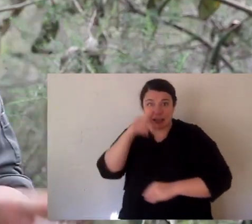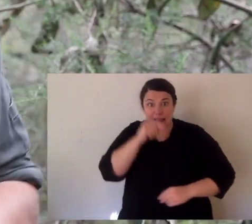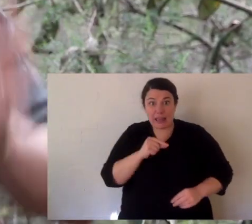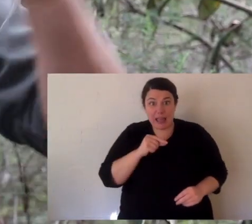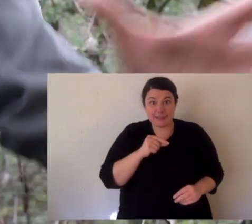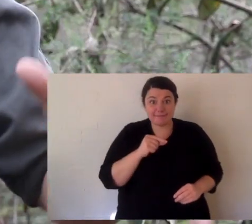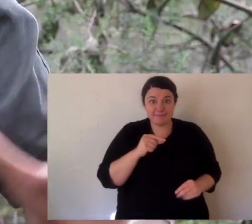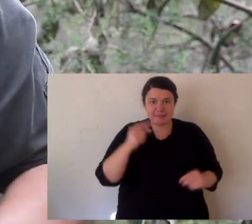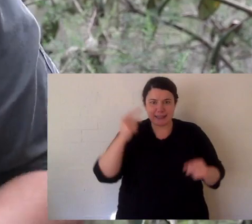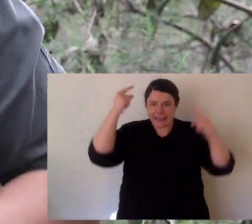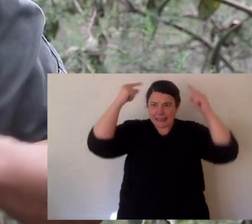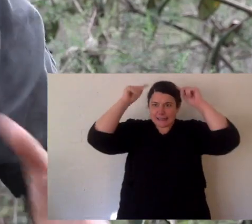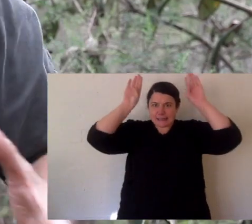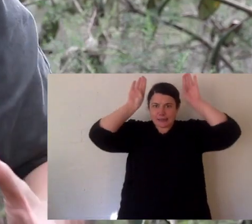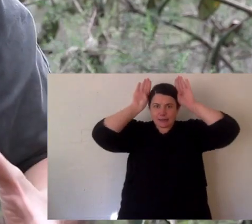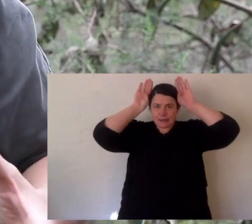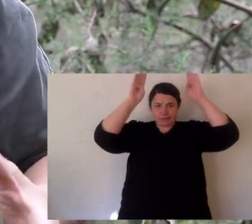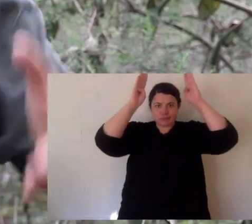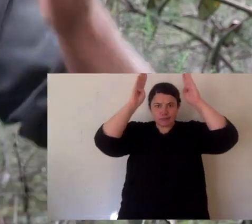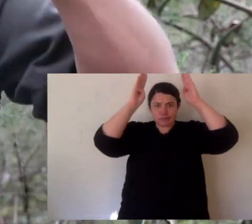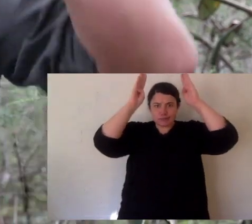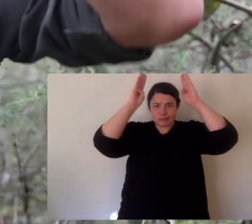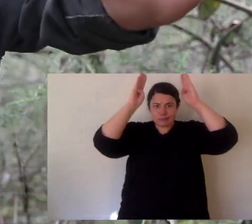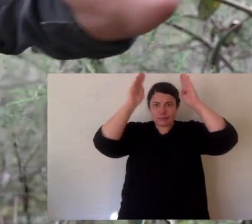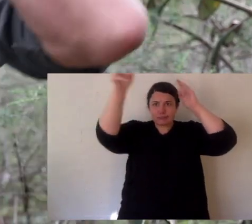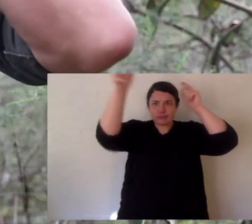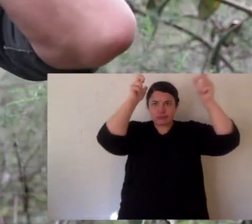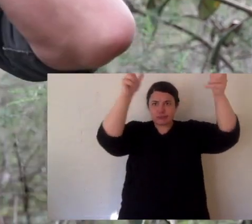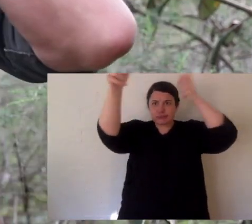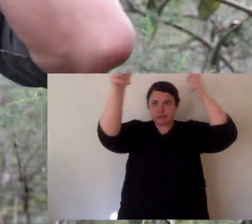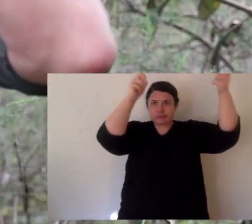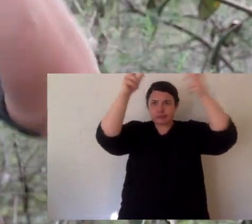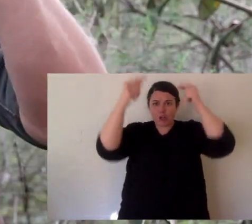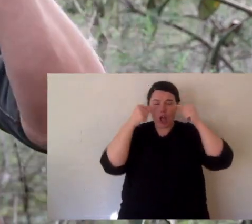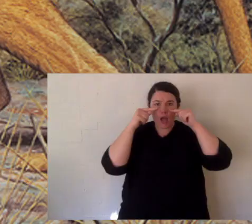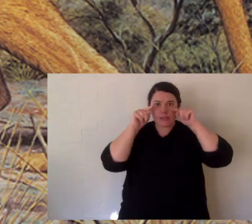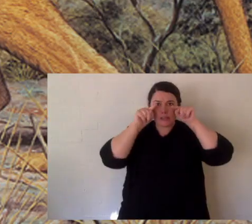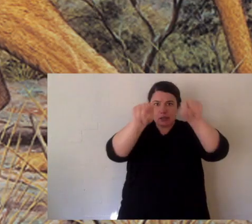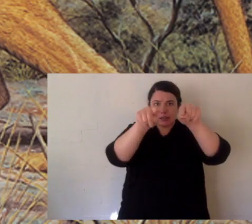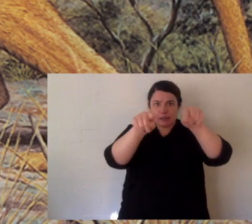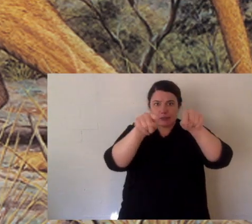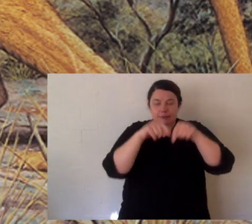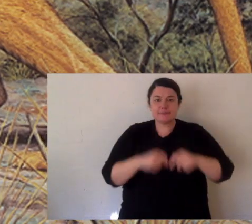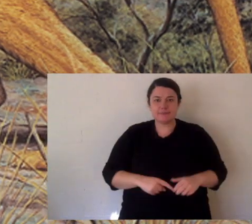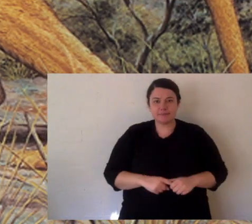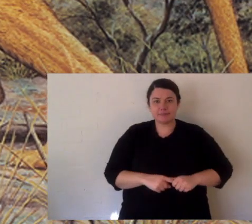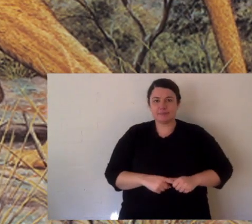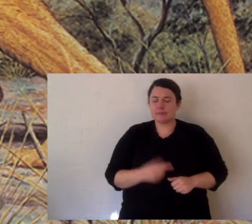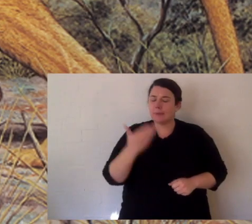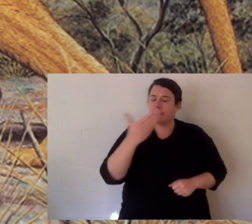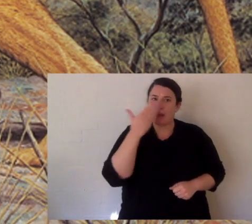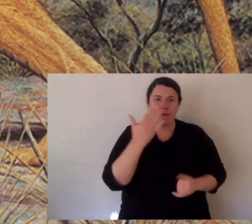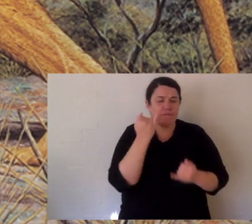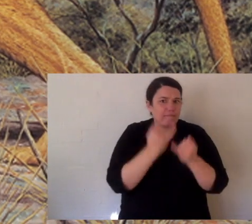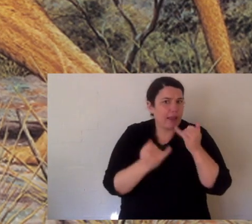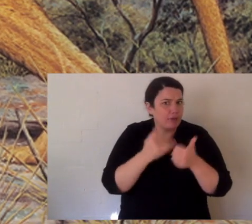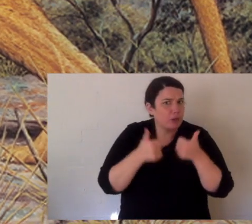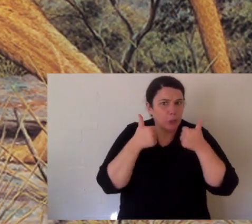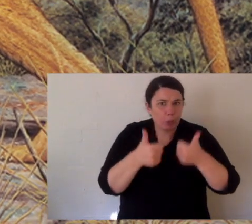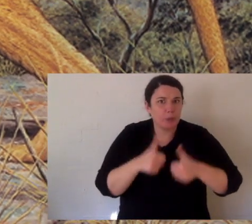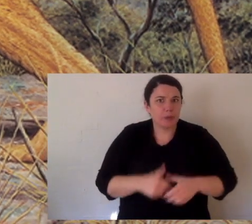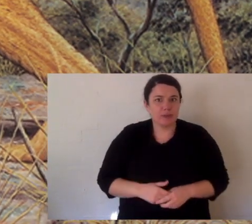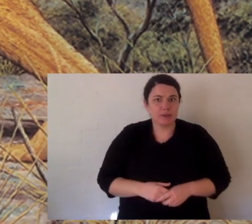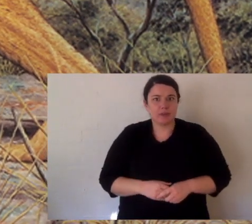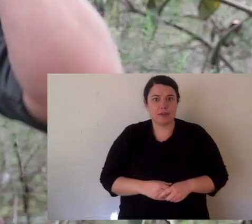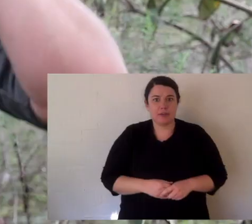a wide mouth to a big kangaroo or a wombat. Now again look at its ears. They face forward. Everything on the head faces forward like a predatory